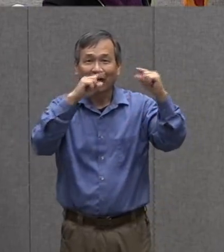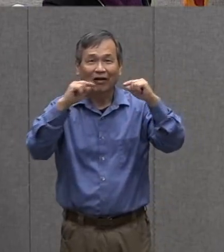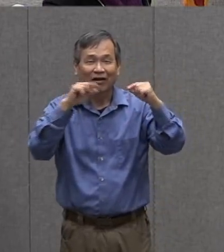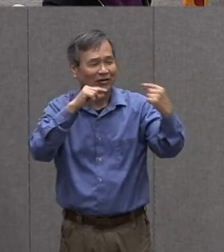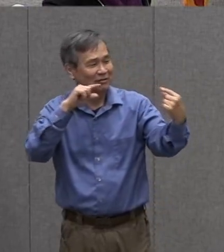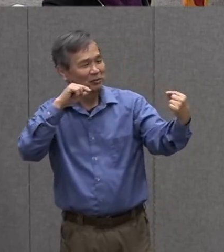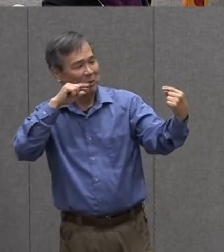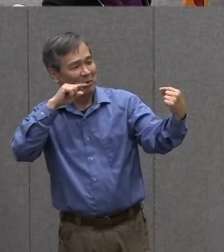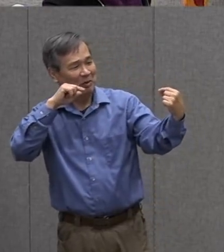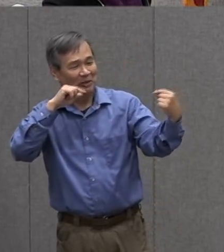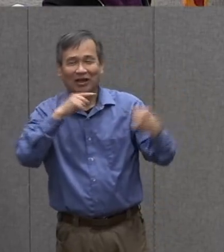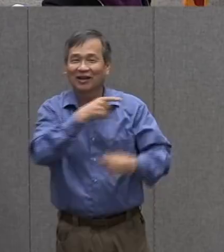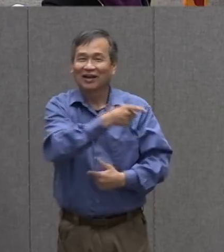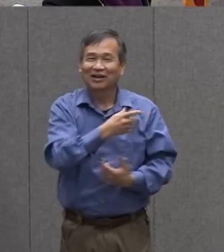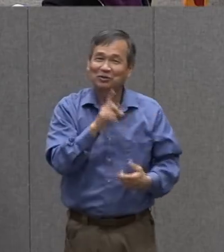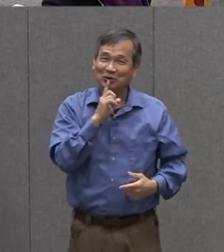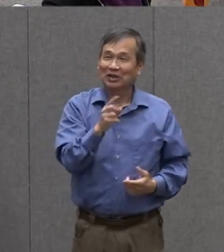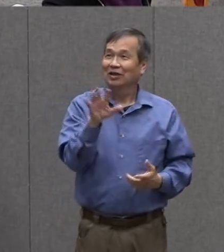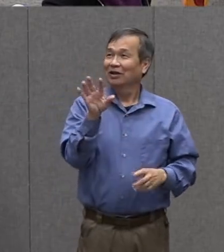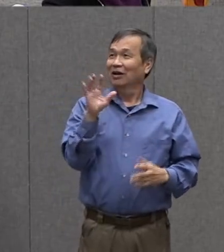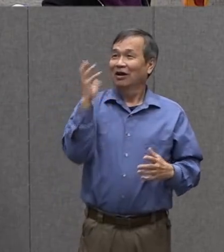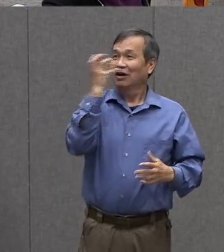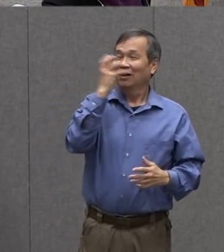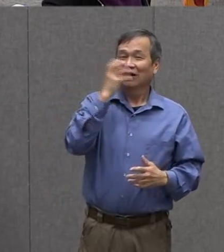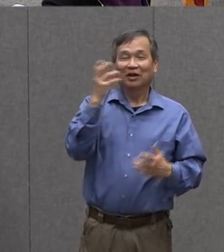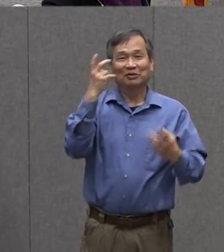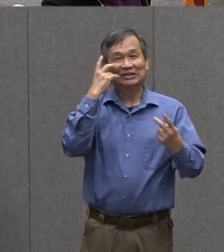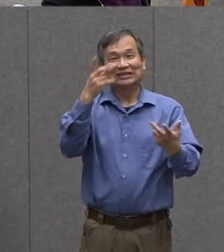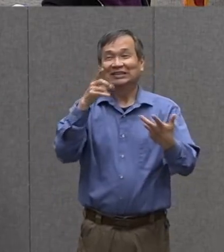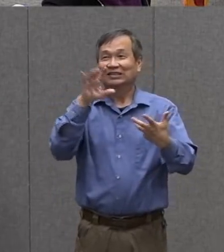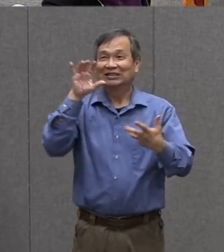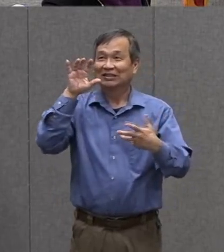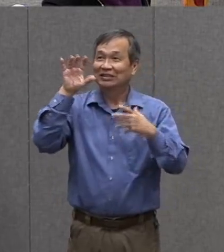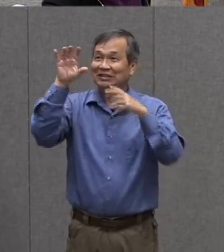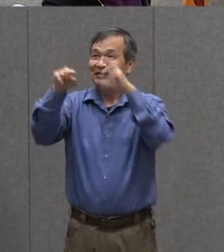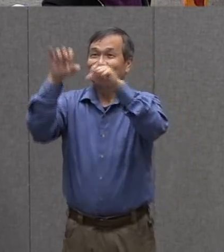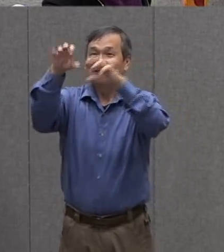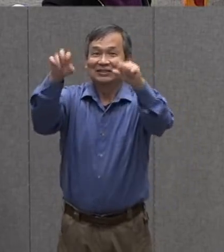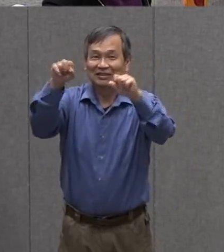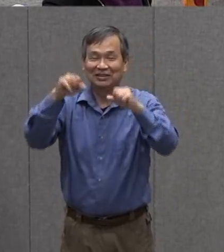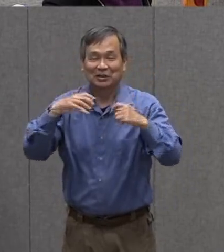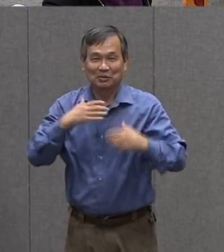a book to capture what's happening in my